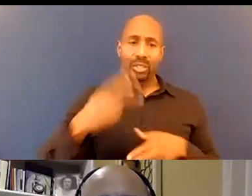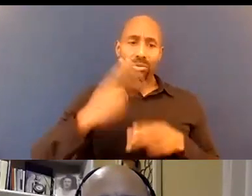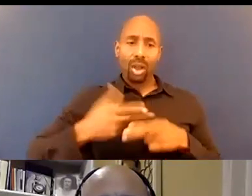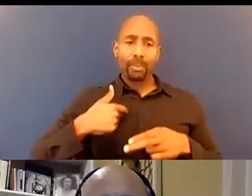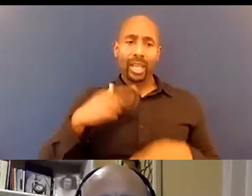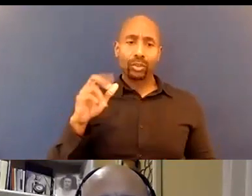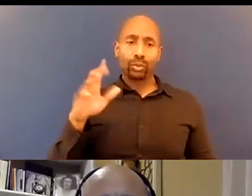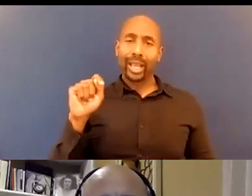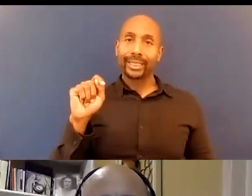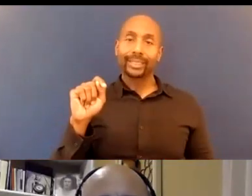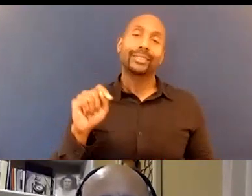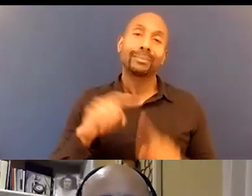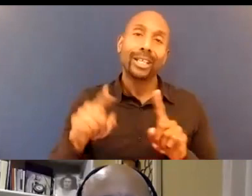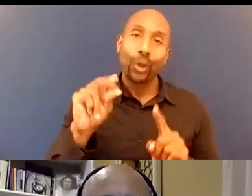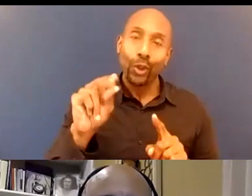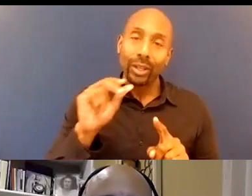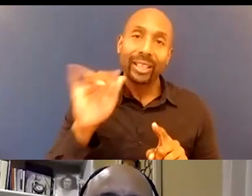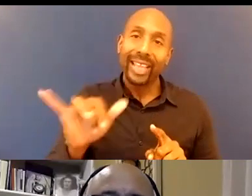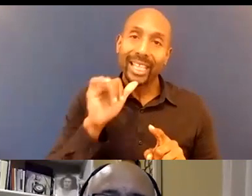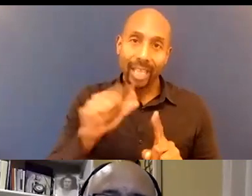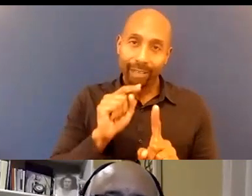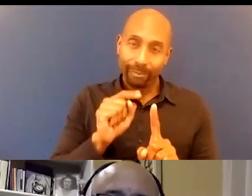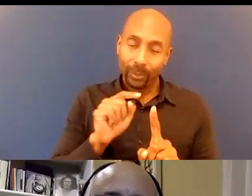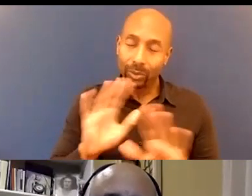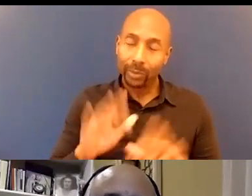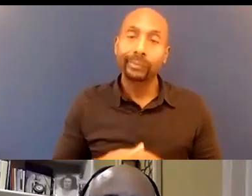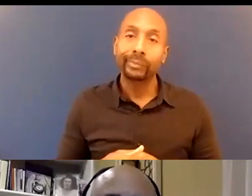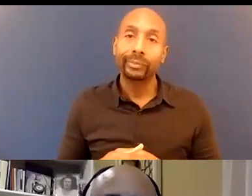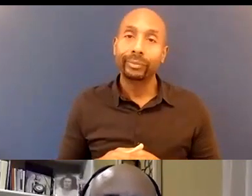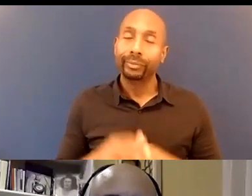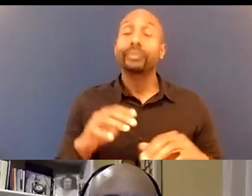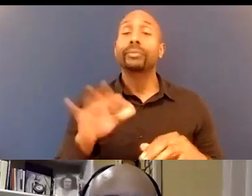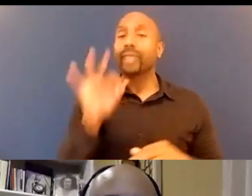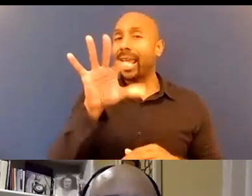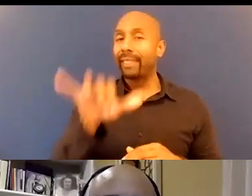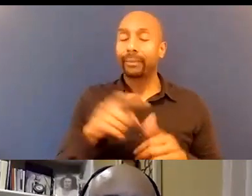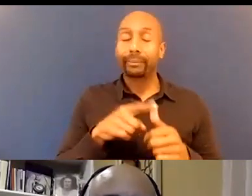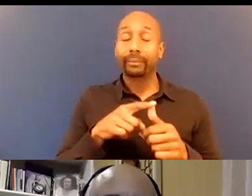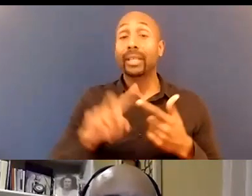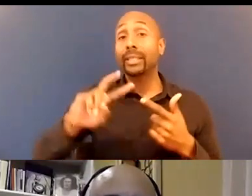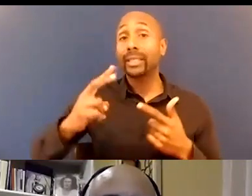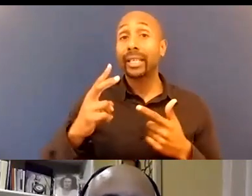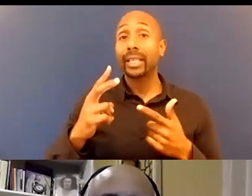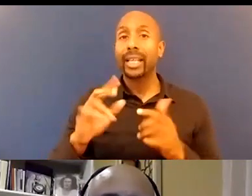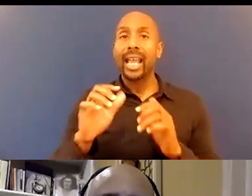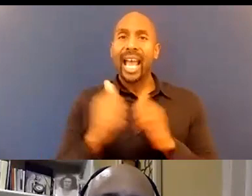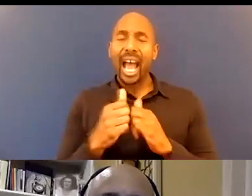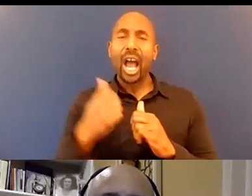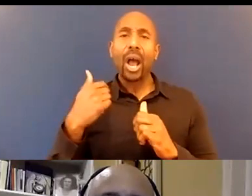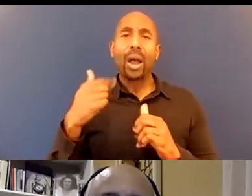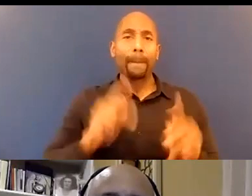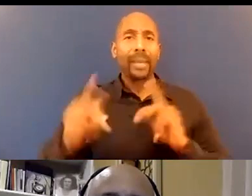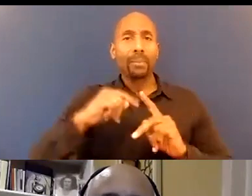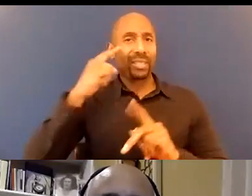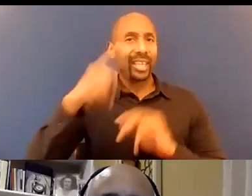other part of this too is how people are oriented around this space and we can't forget and I want to say on the opening